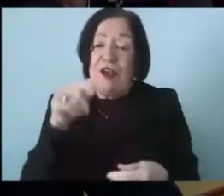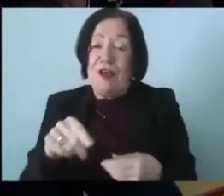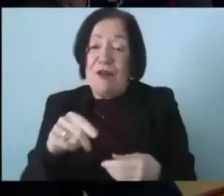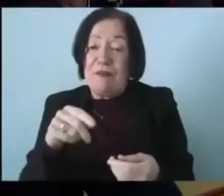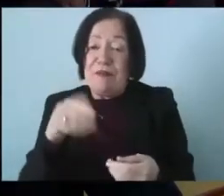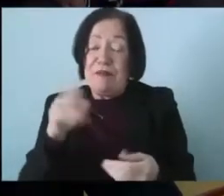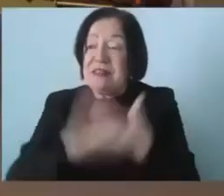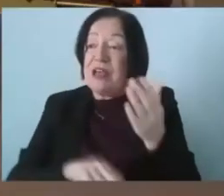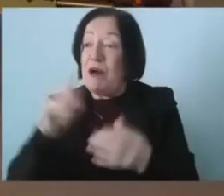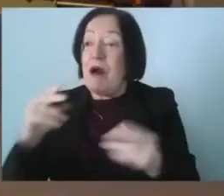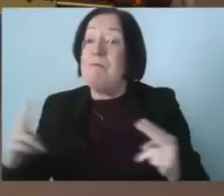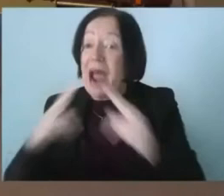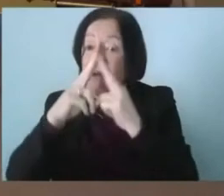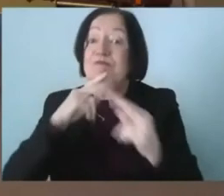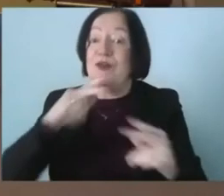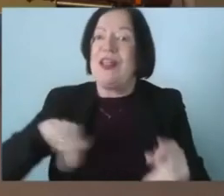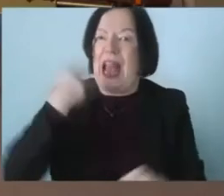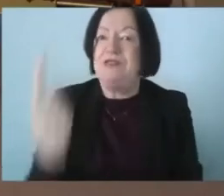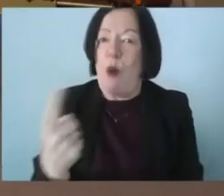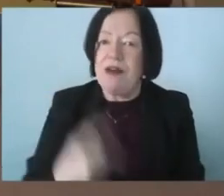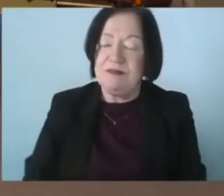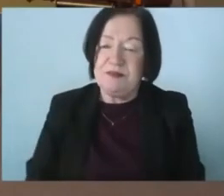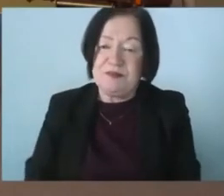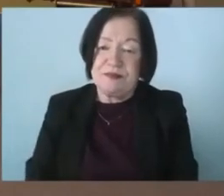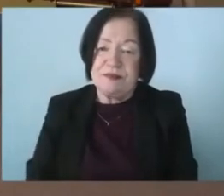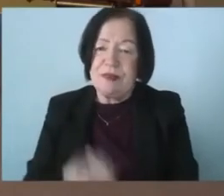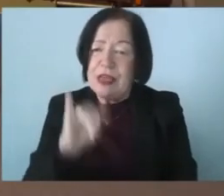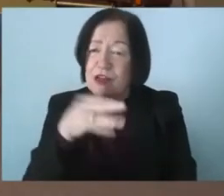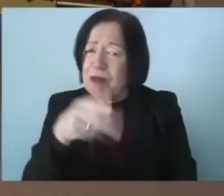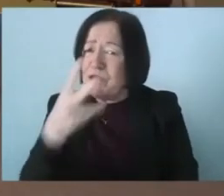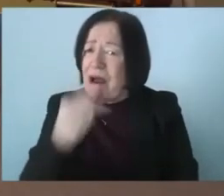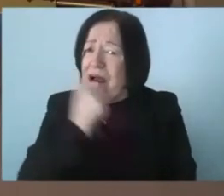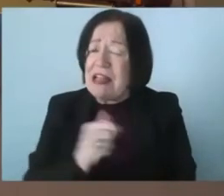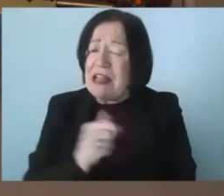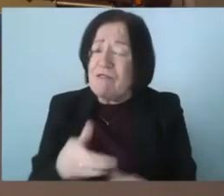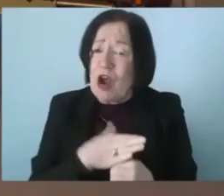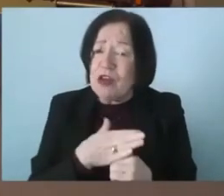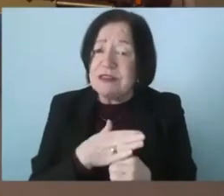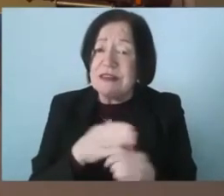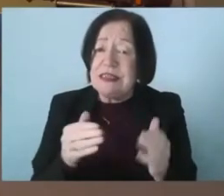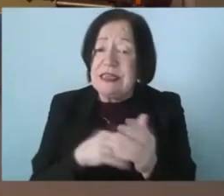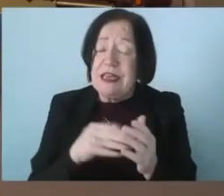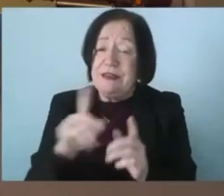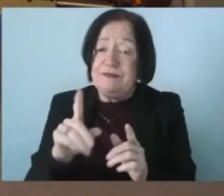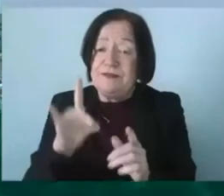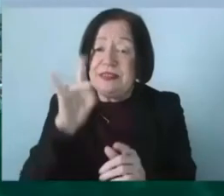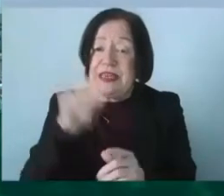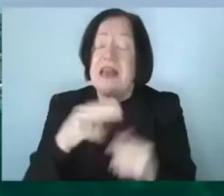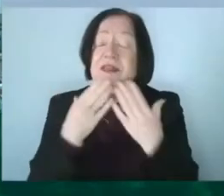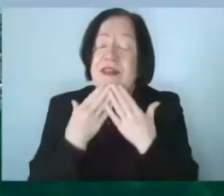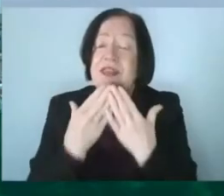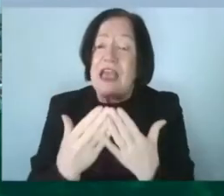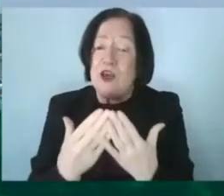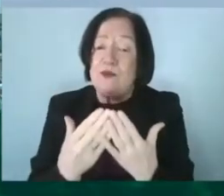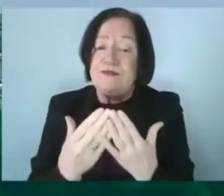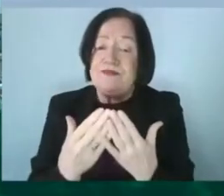the next one thanks jim do you want to take that first yeah well listen jim thank you and um